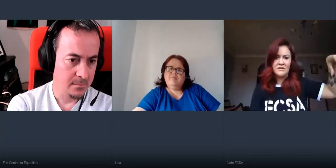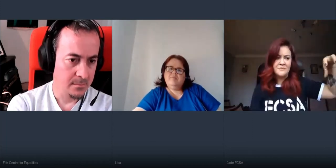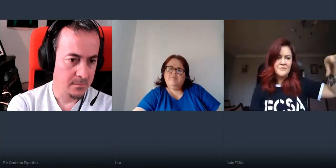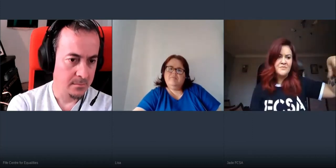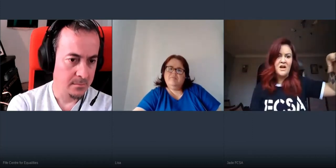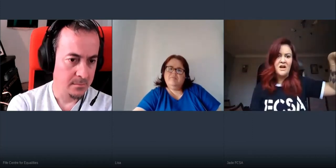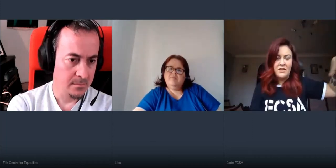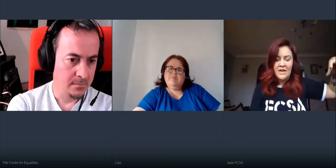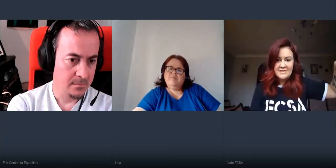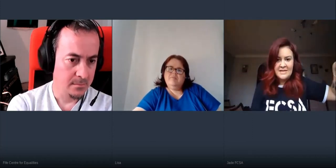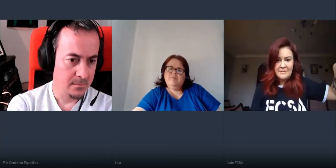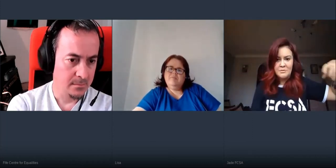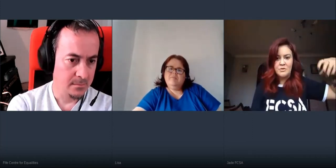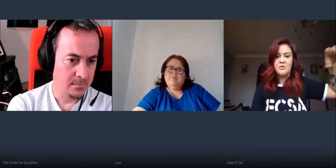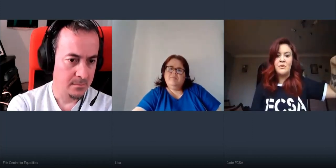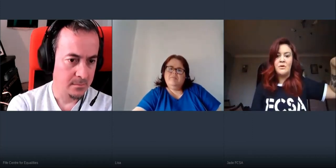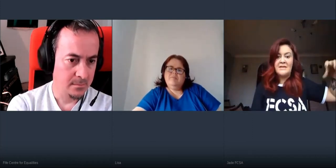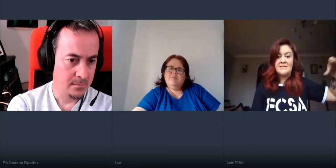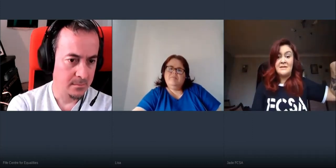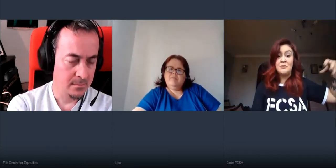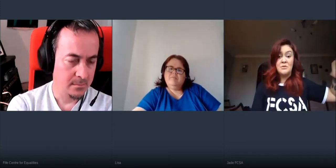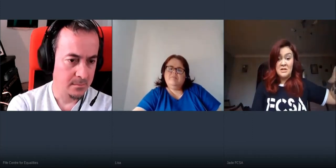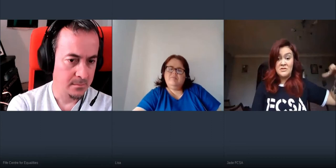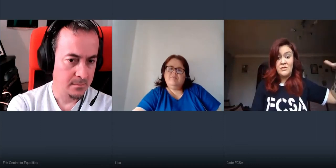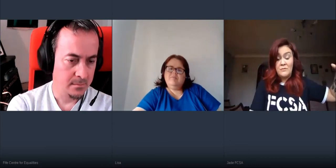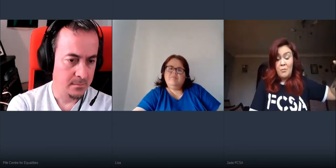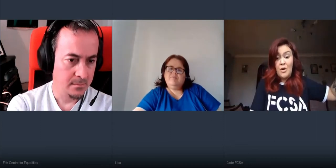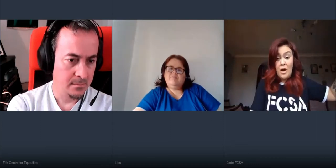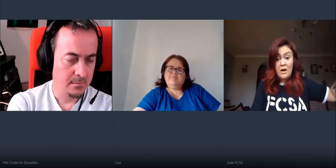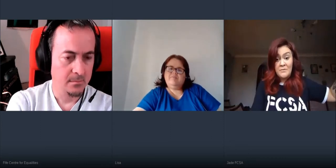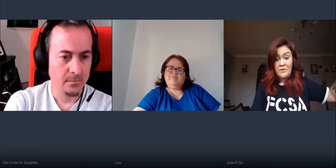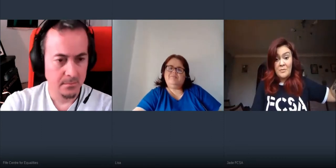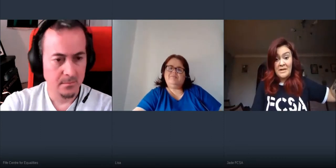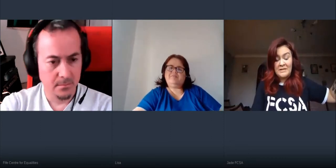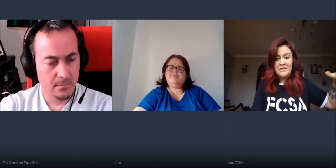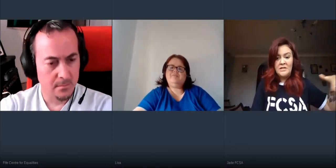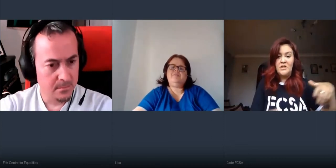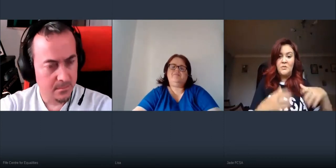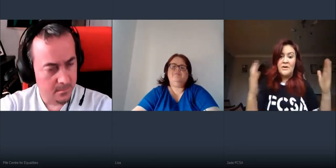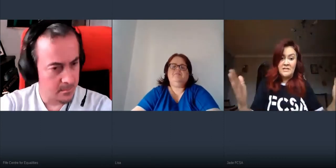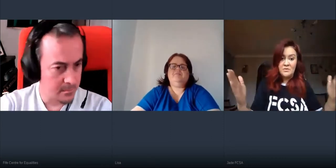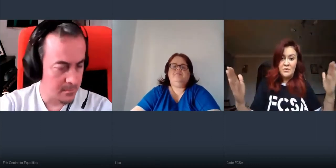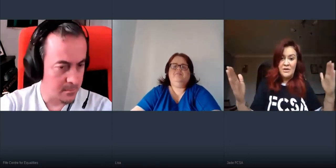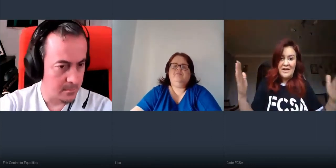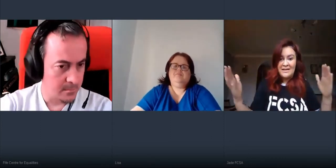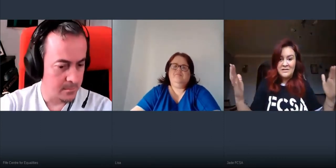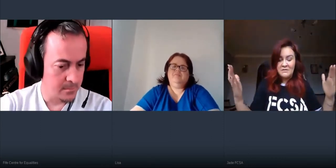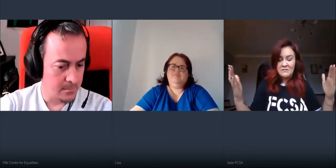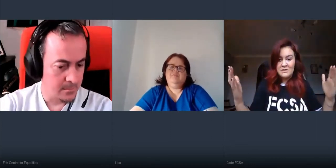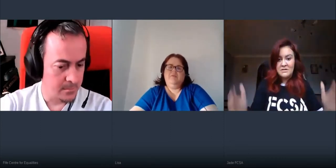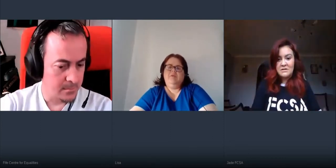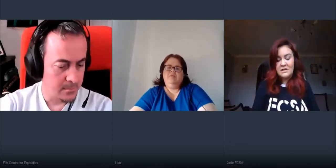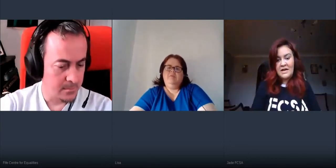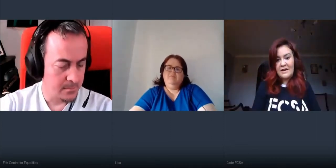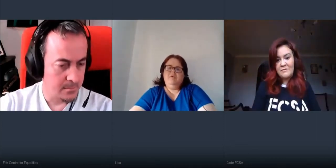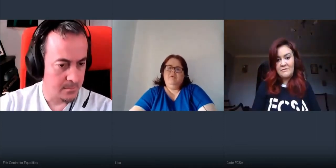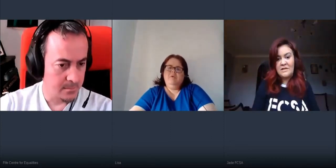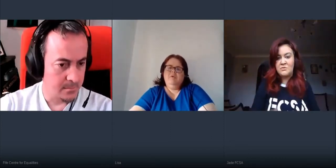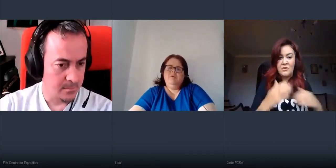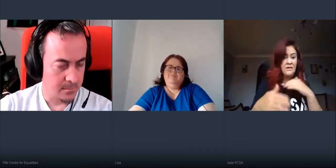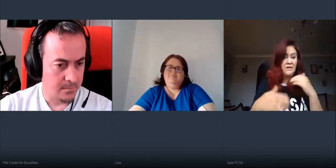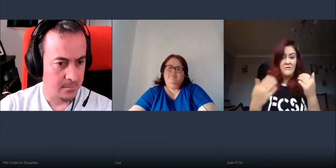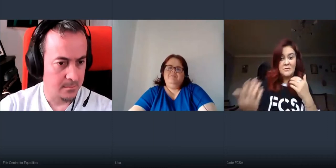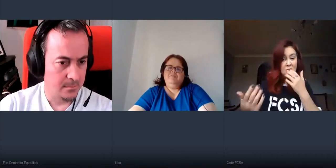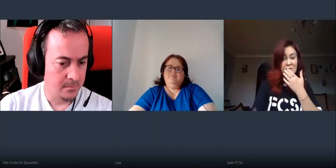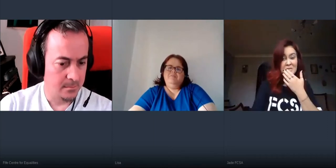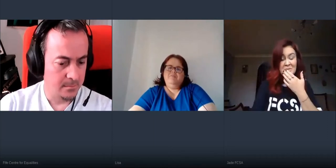are less susceptible to it or less susceptible to sort of more harm from it whereas with the adults um that's what the